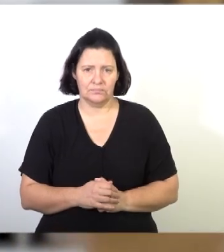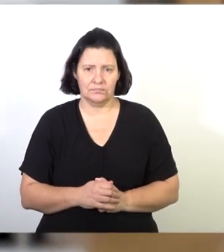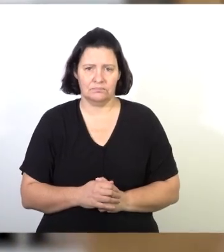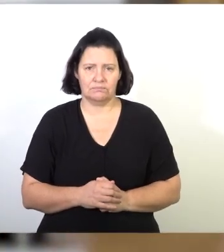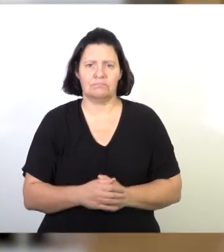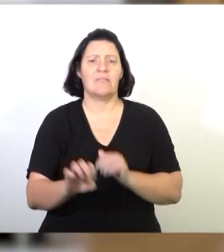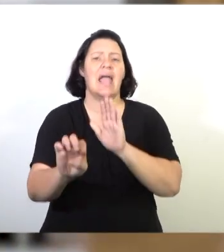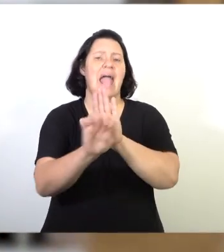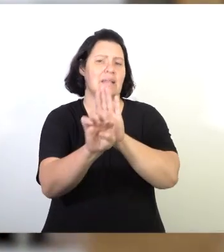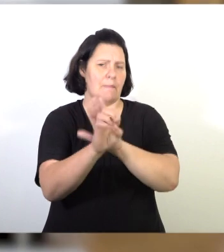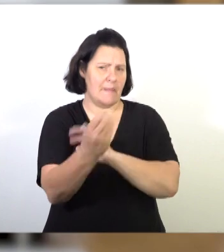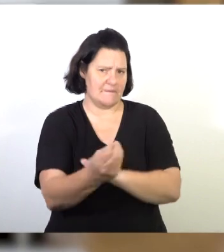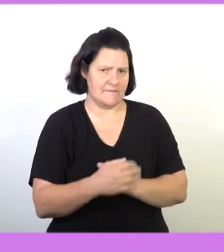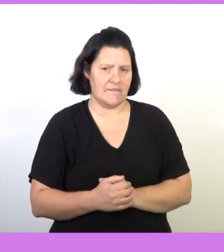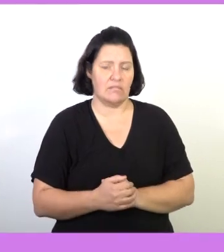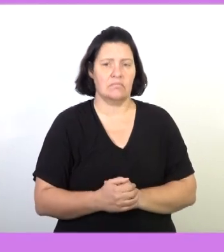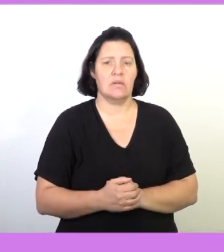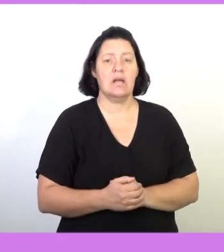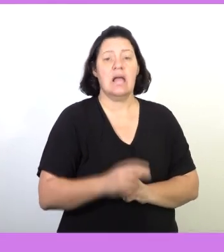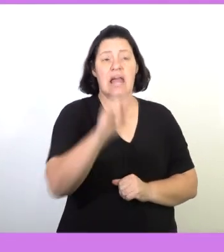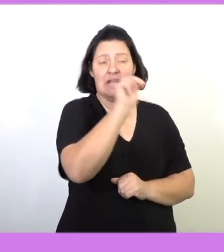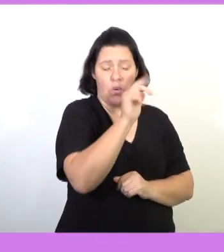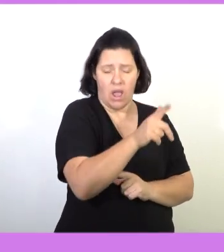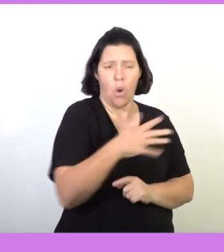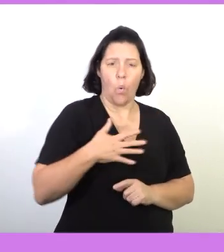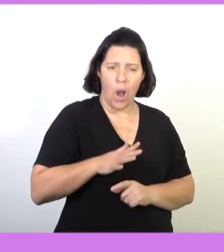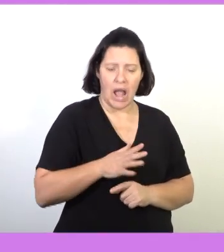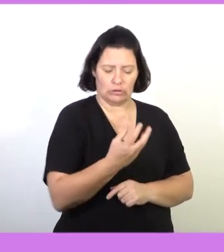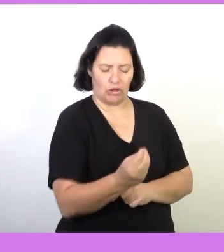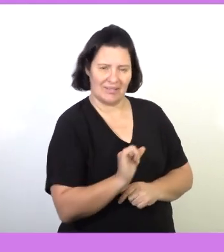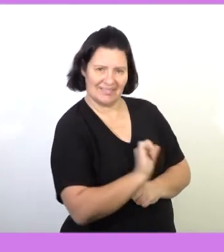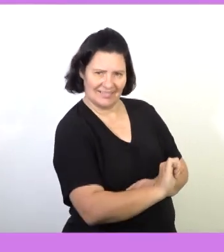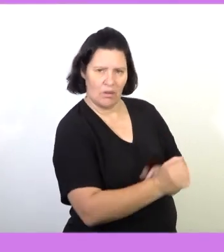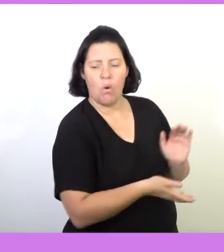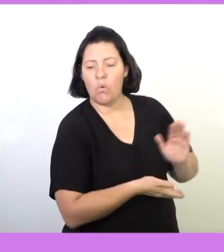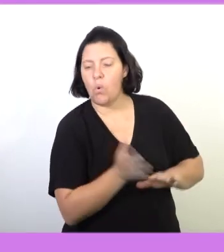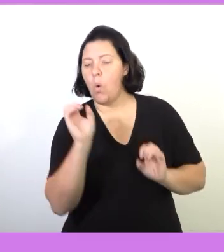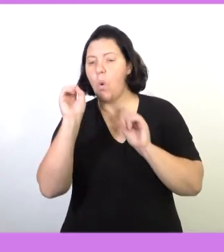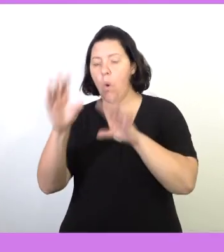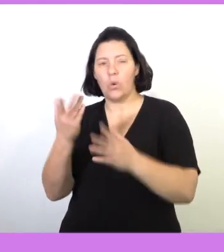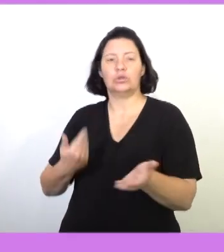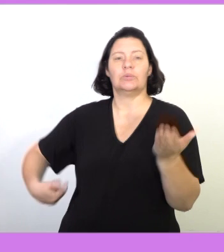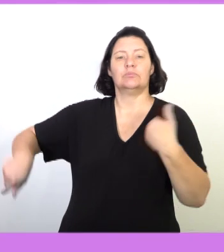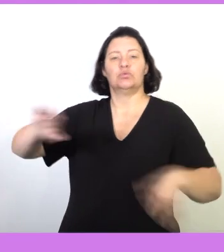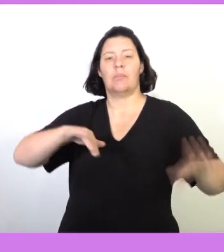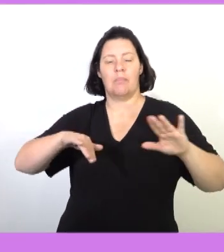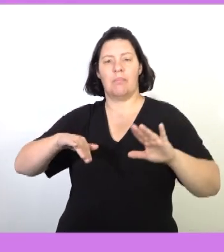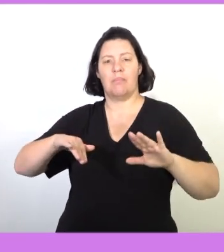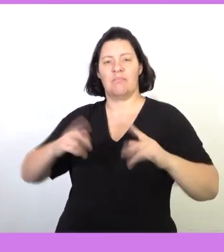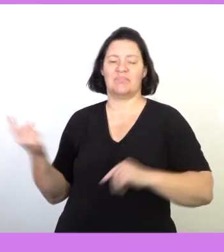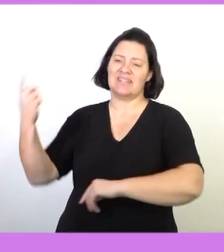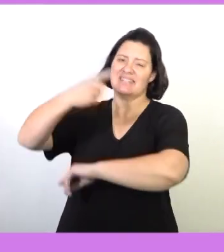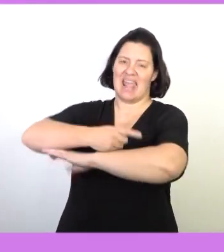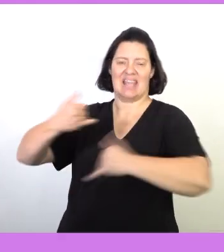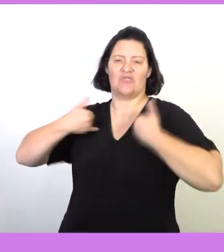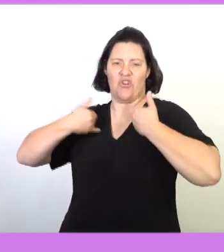Here is an example for us. Nikiwe would like to take her child to swim at Aquadome Resort for a